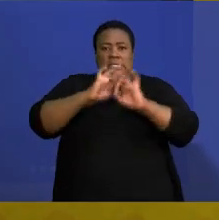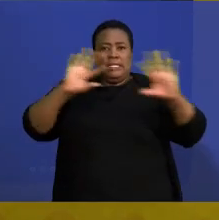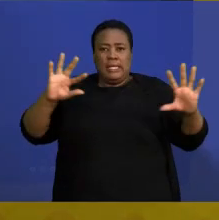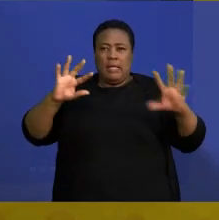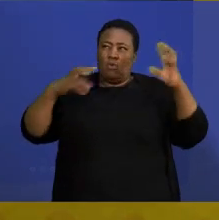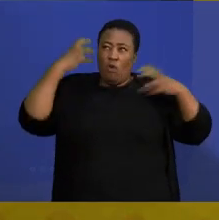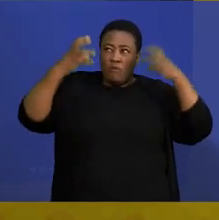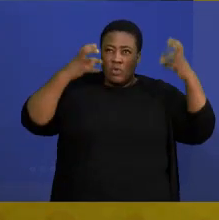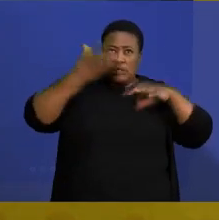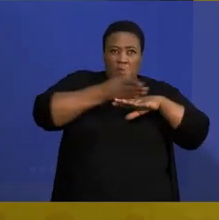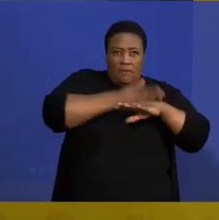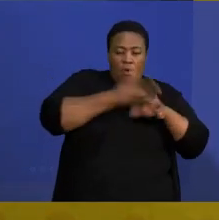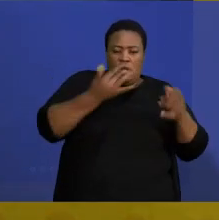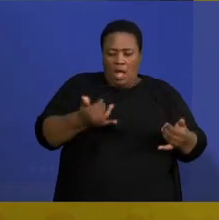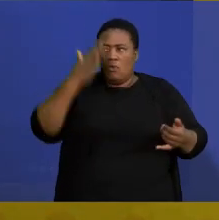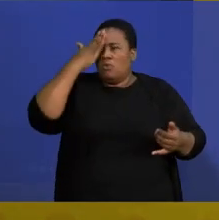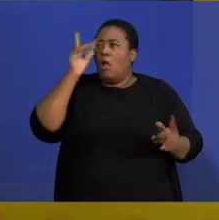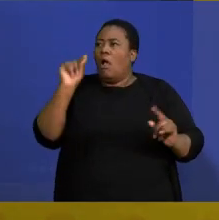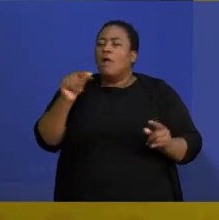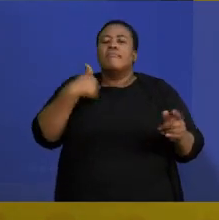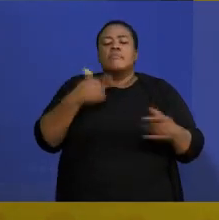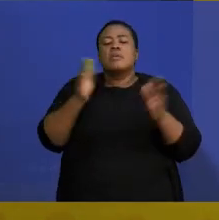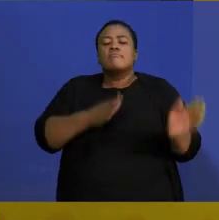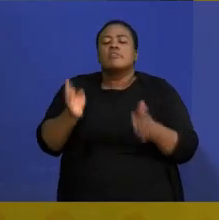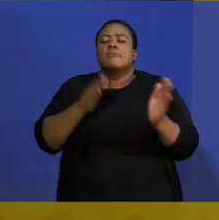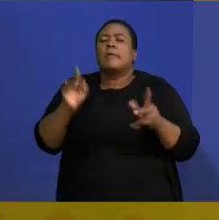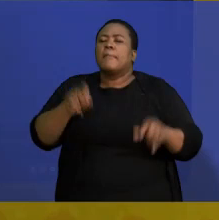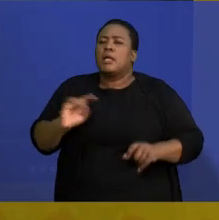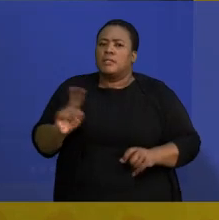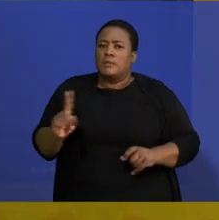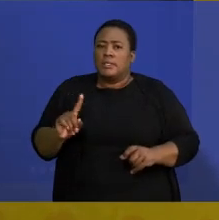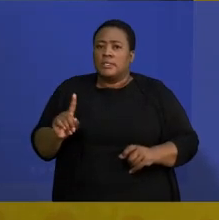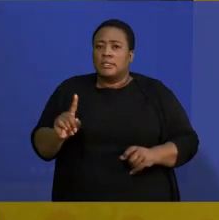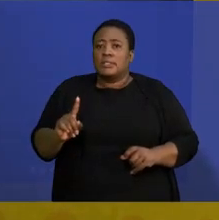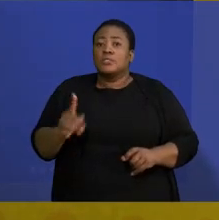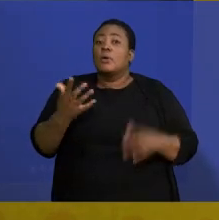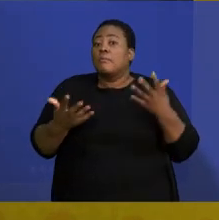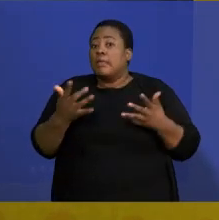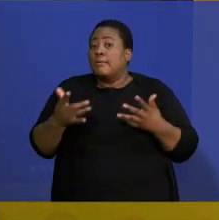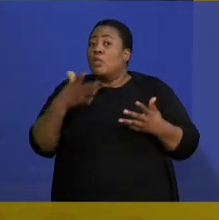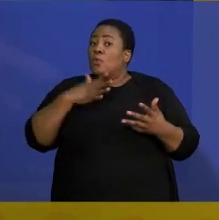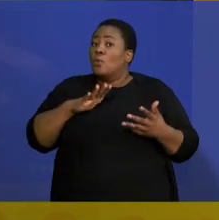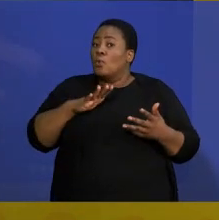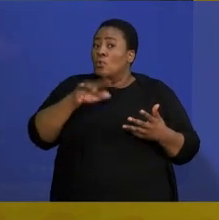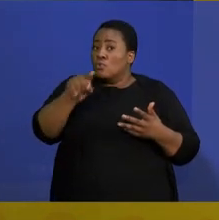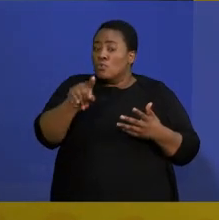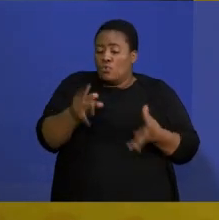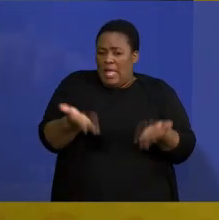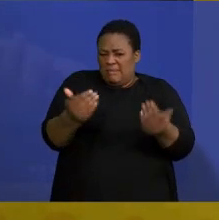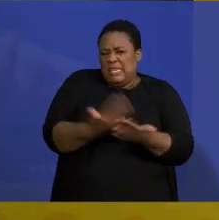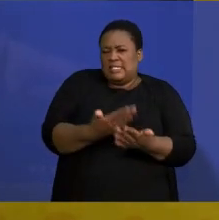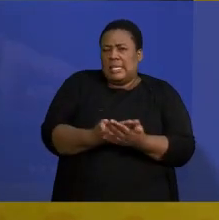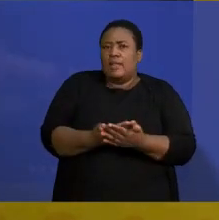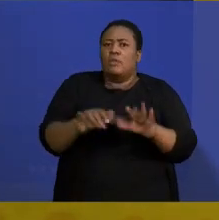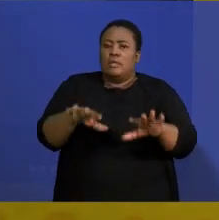terms of your preparation. This is exactly what you might want to expect in the exam paper. Because it comes from the